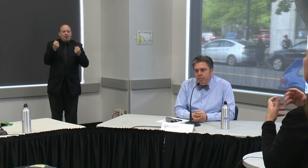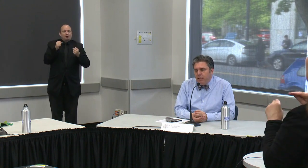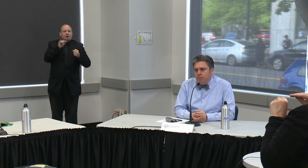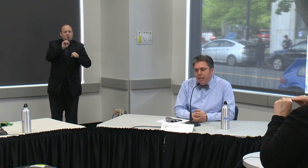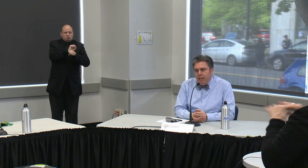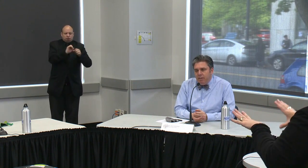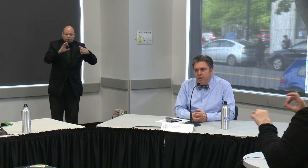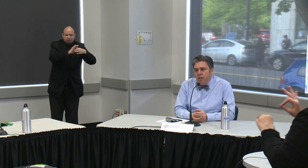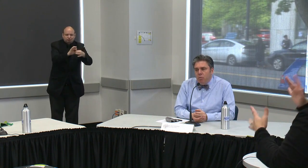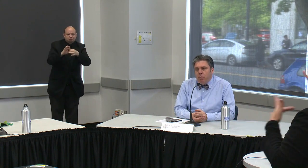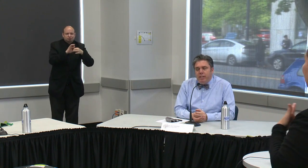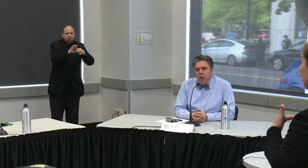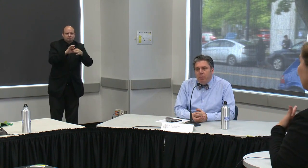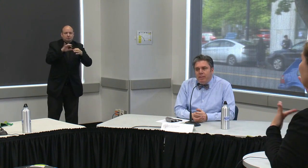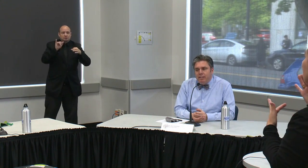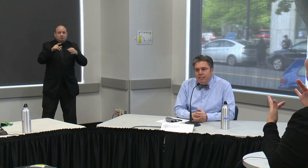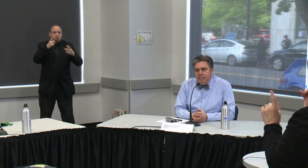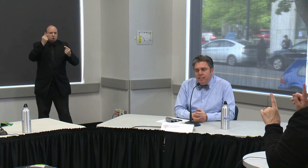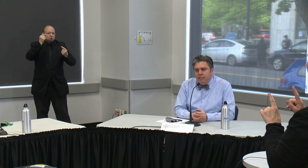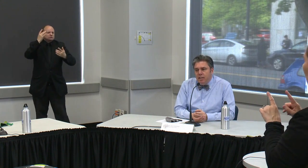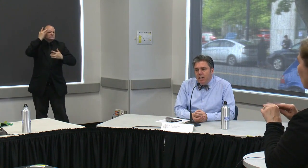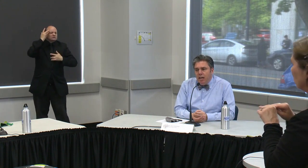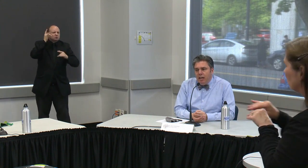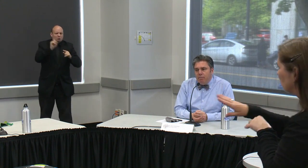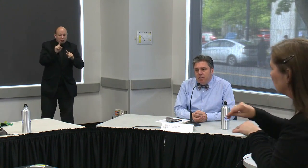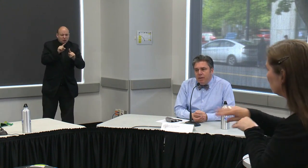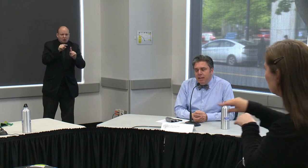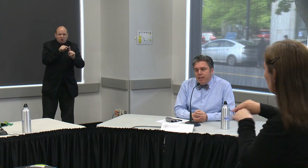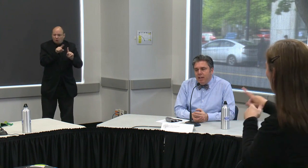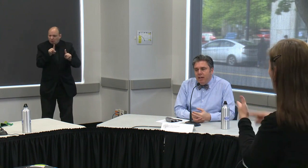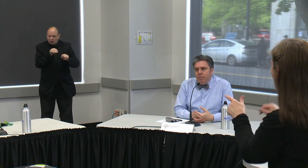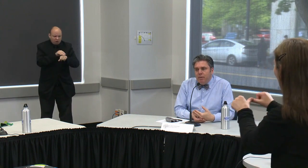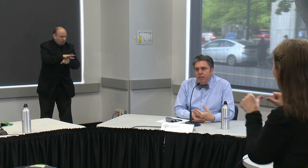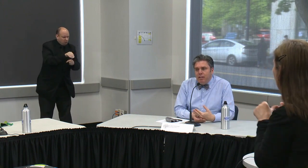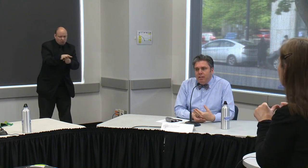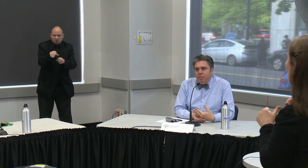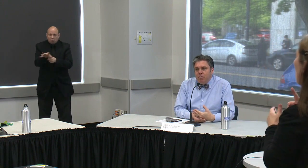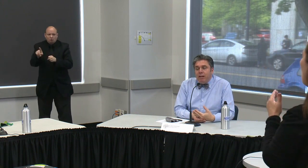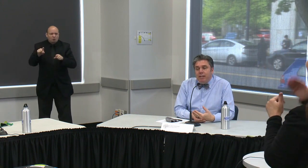community its behavior what we know about the disease to make